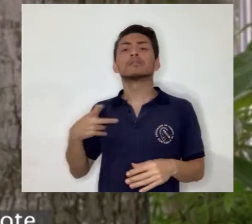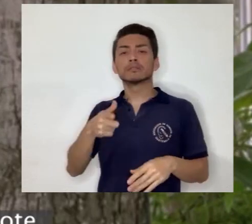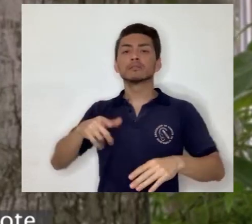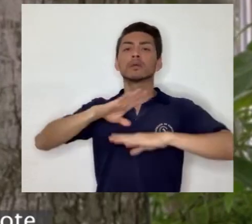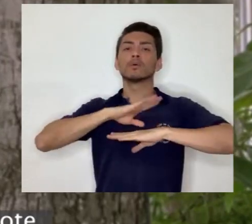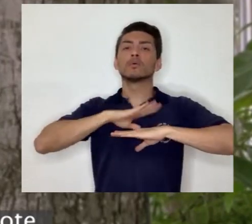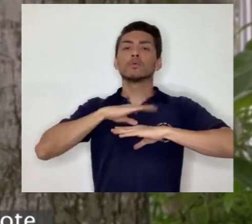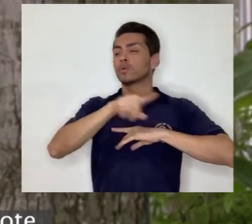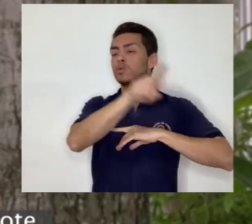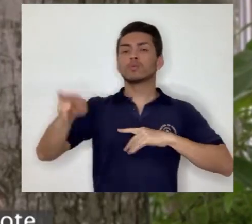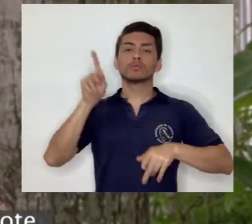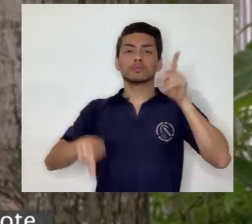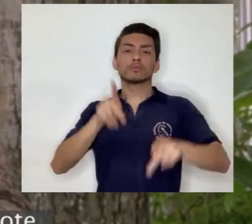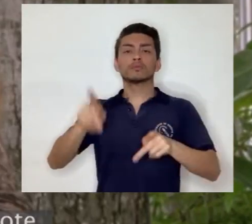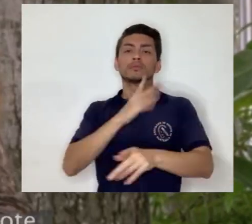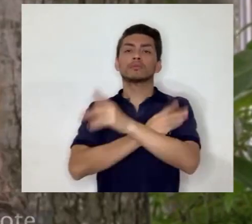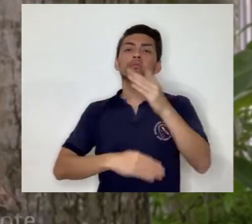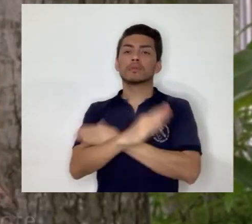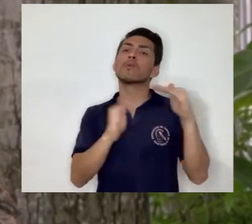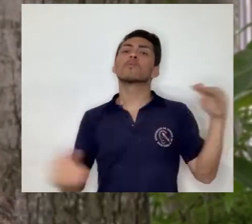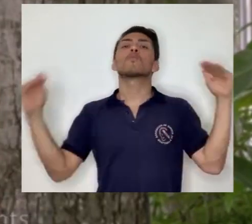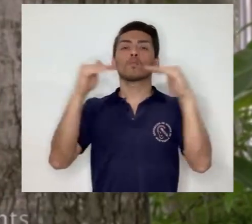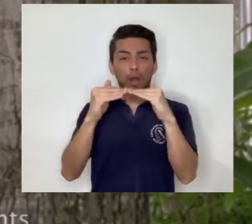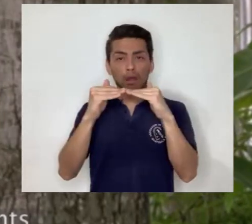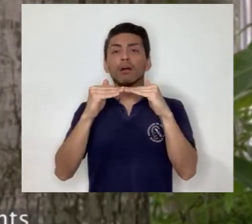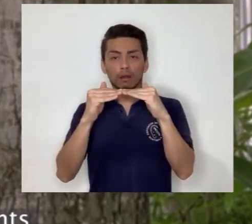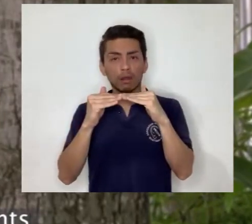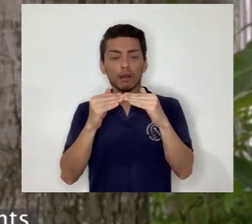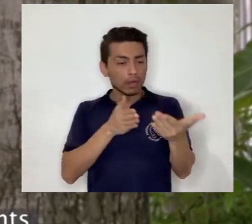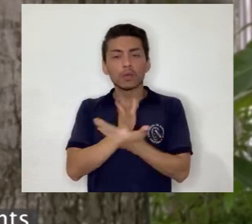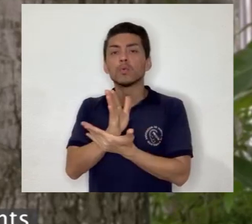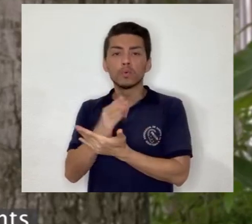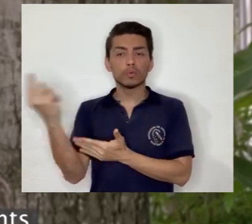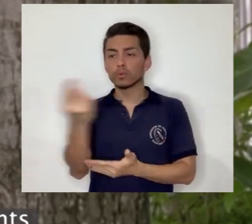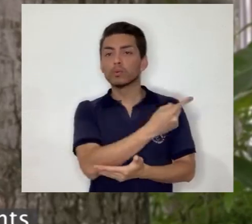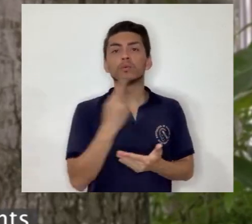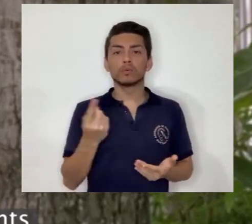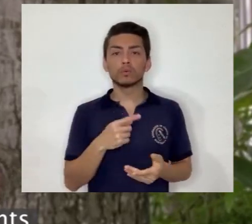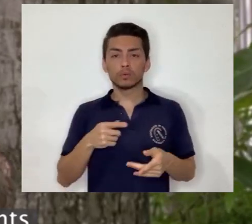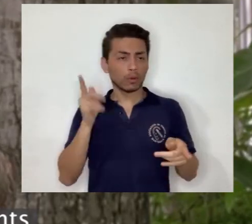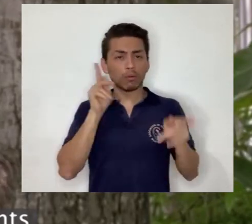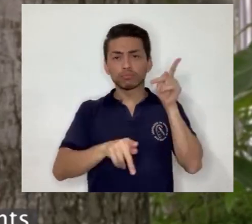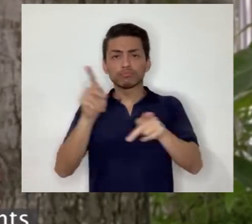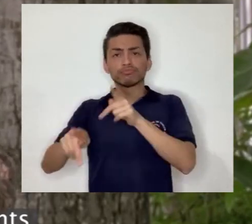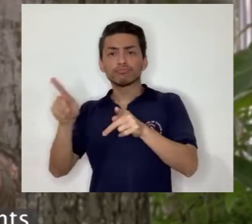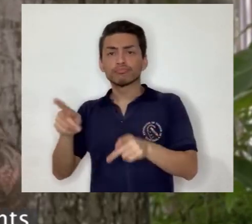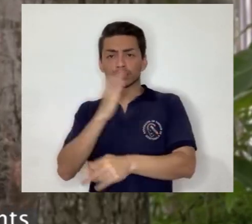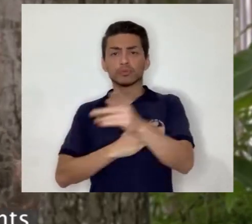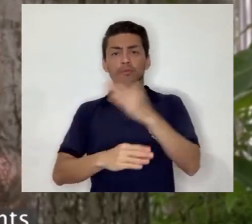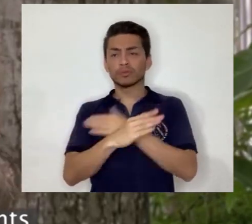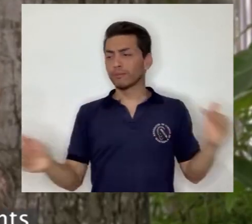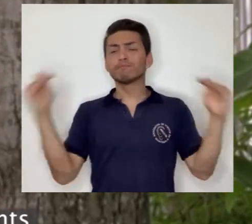promote, protect, and guarantee the full equitable and equal enjoyment of all the